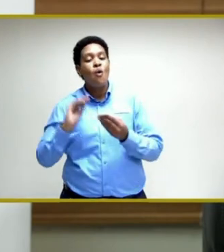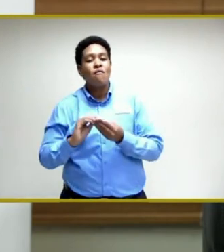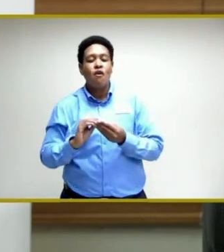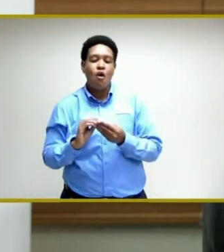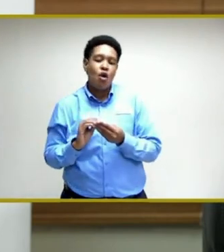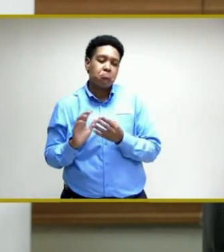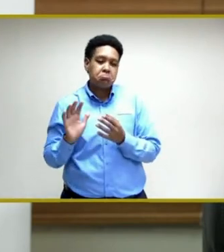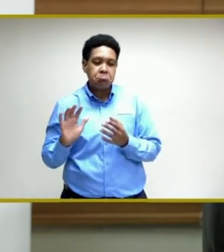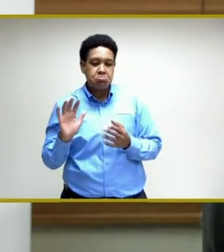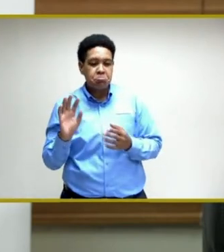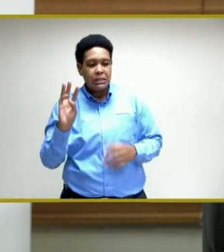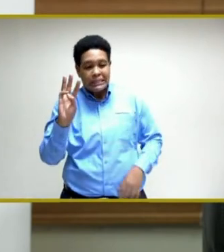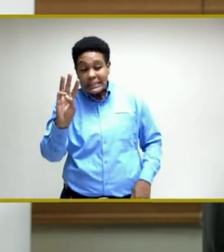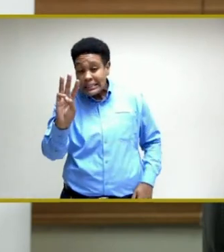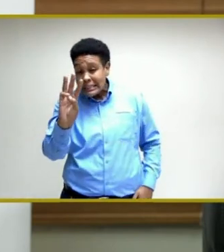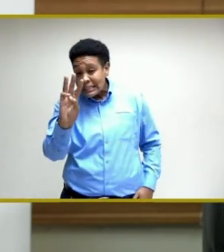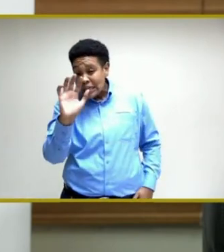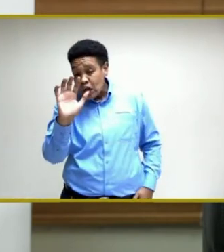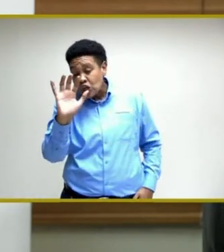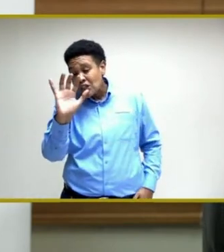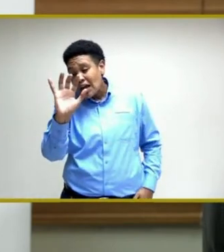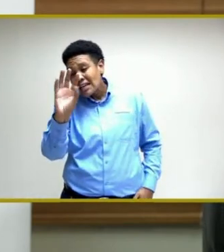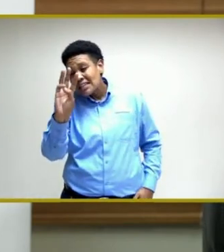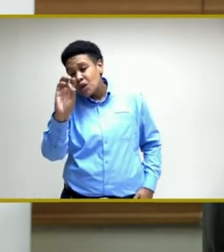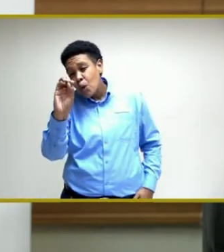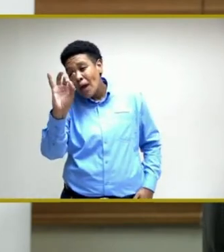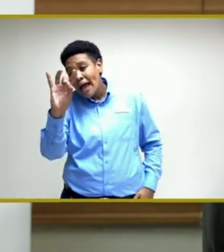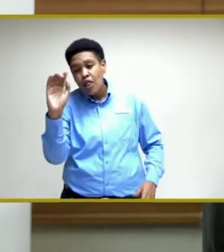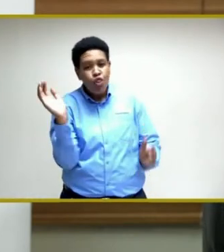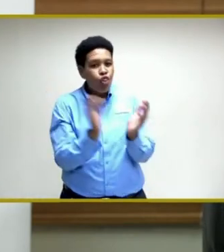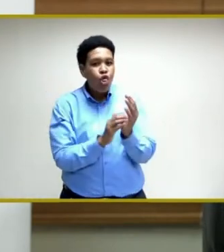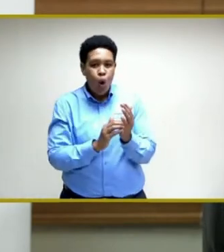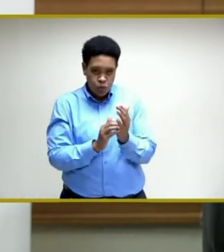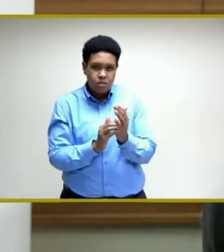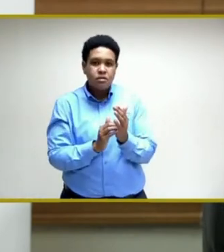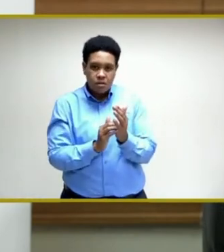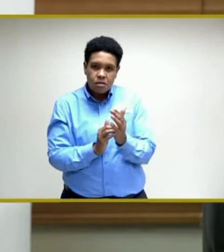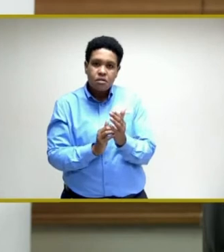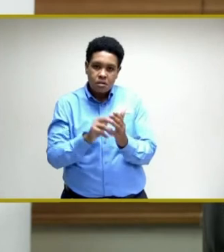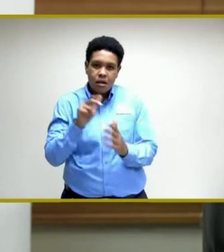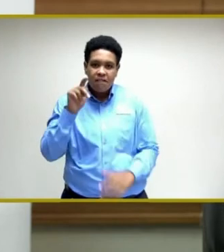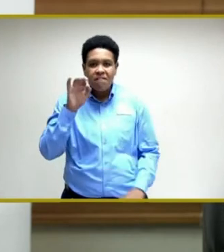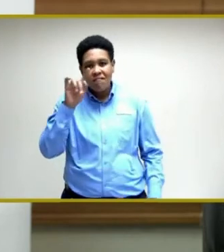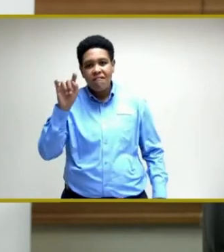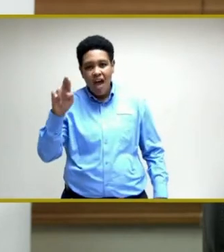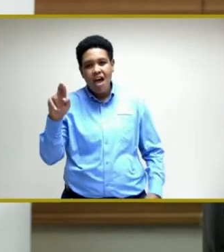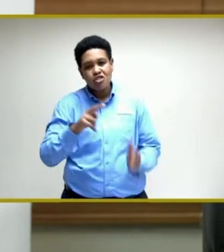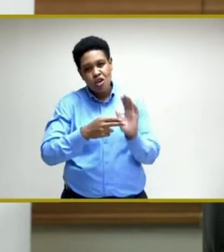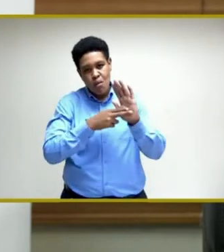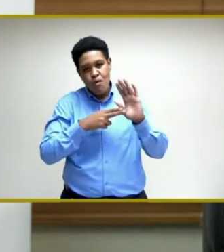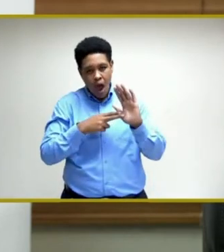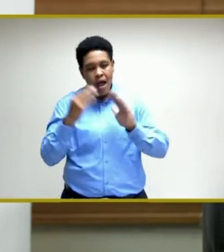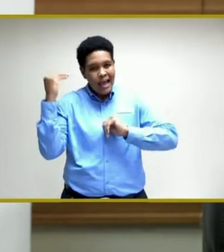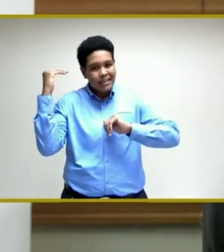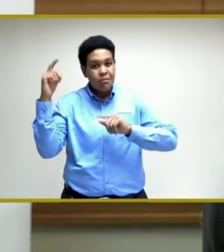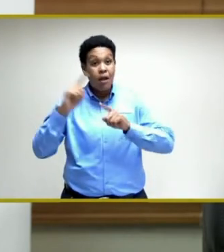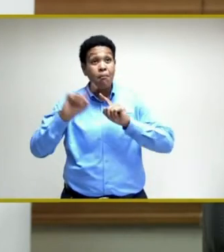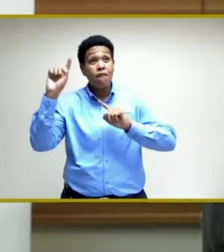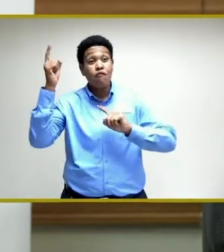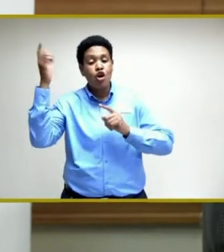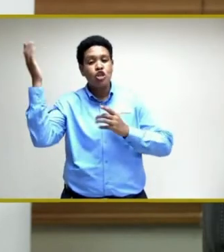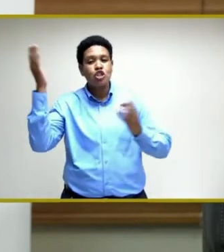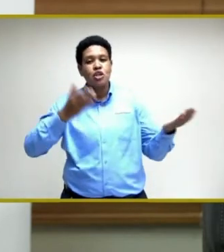some 608,000 doses of that particular brand. However, the first shipment